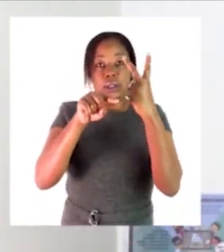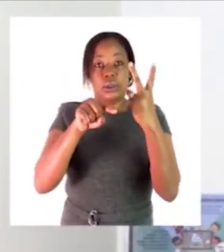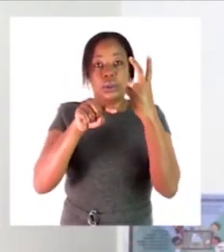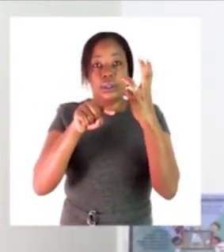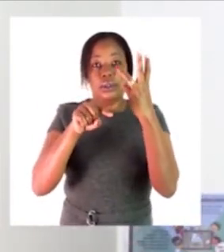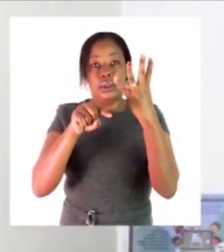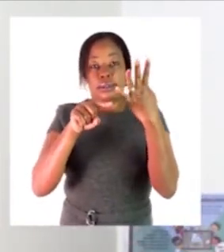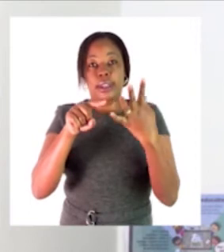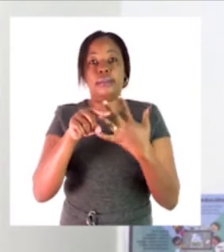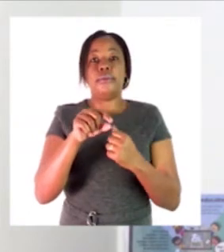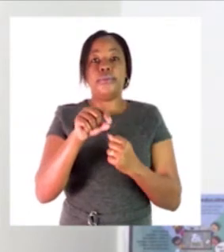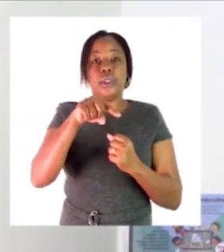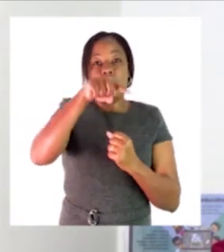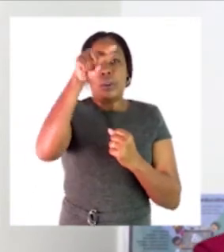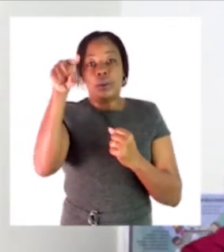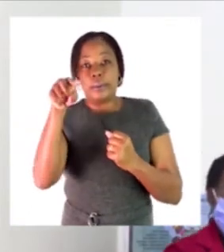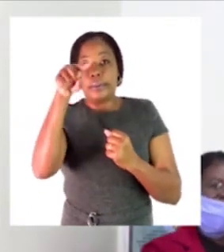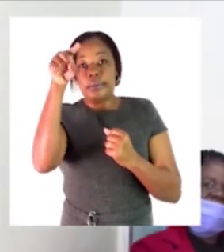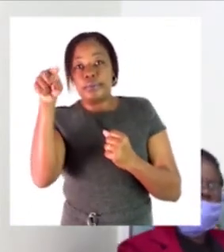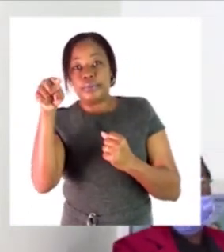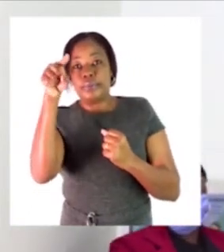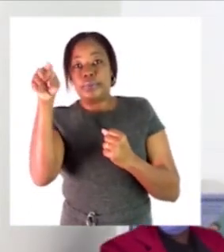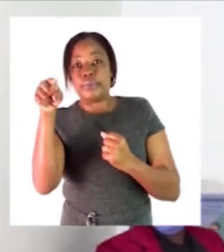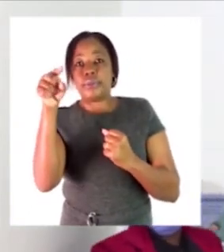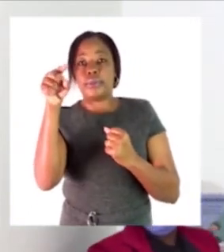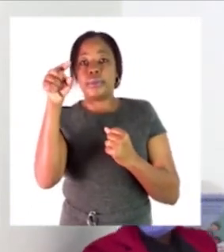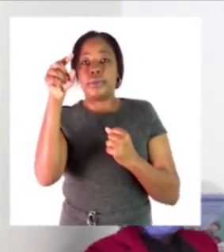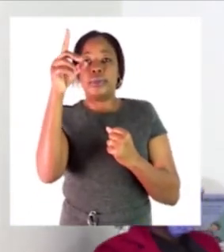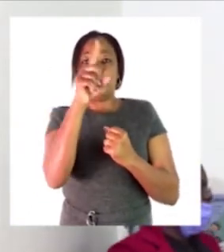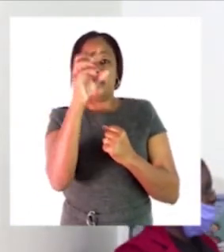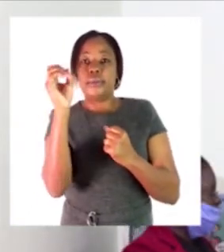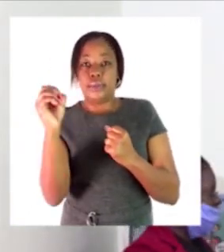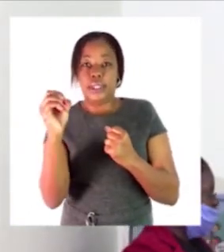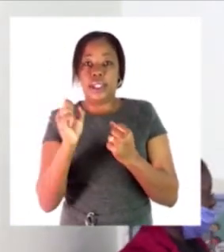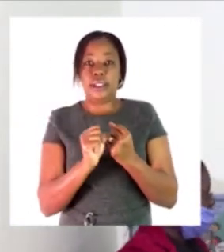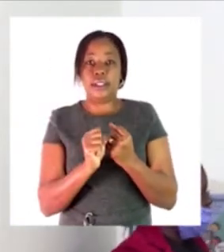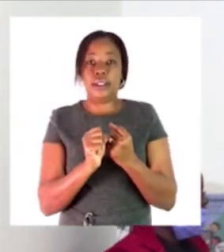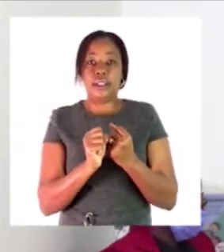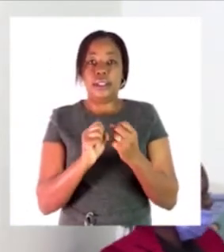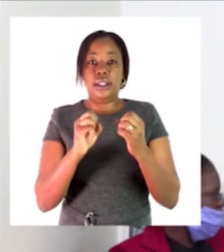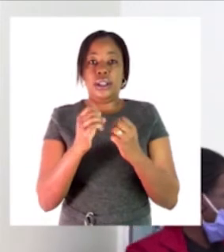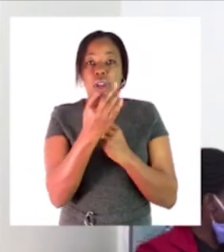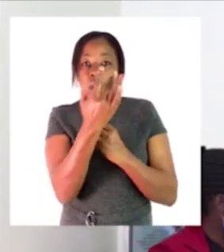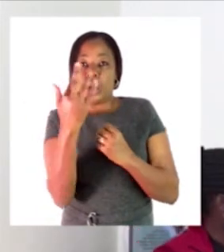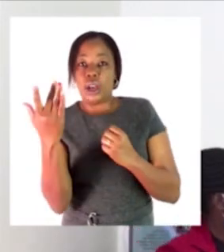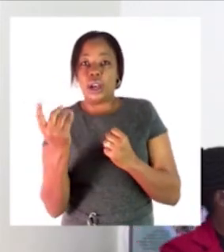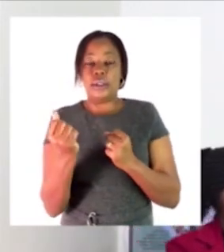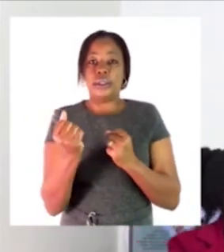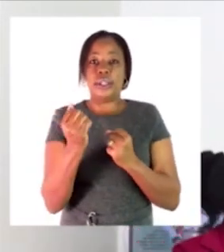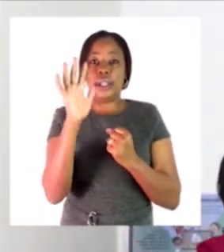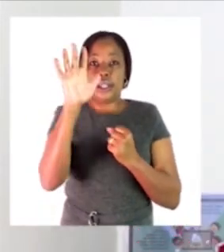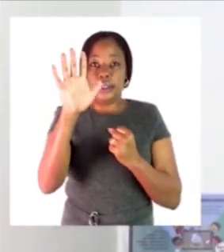and nine you count ten so skip four numbers and you count the fifth one that is counting in five therefore you will be counting five